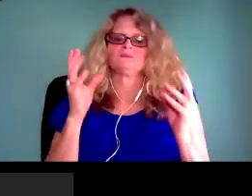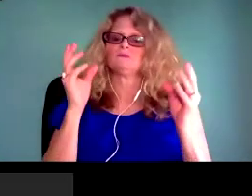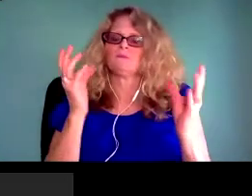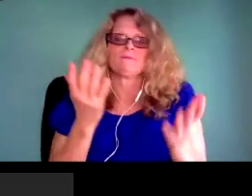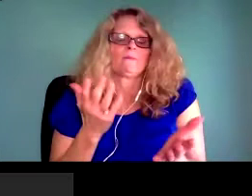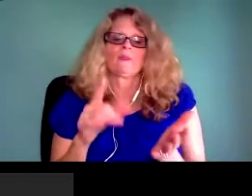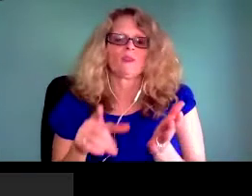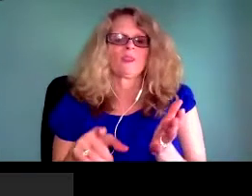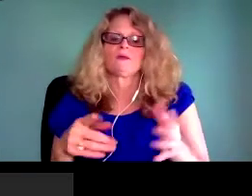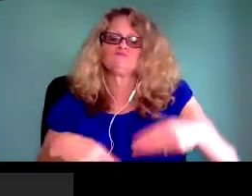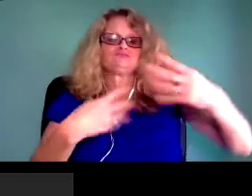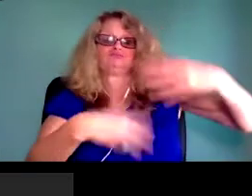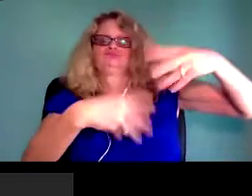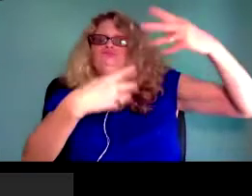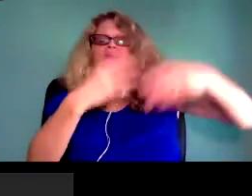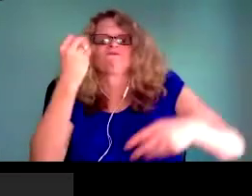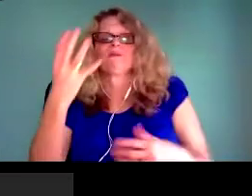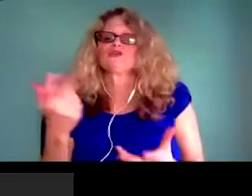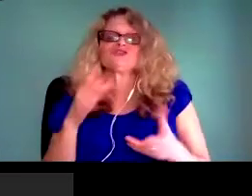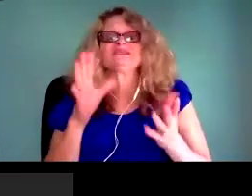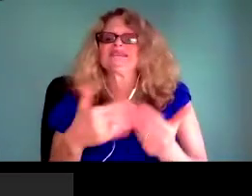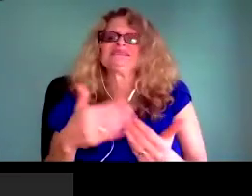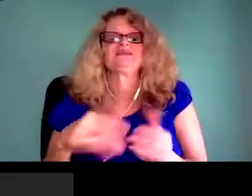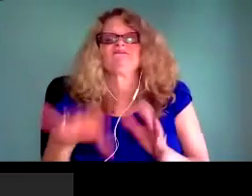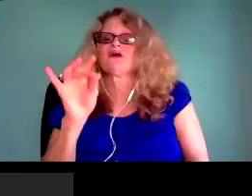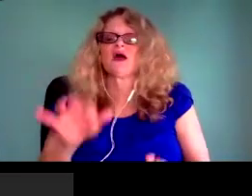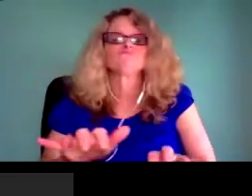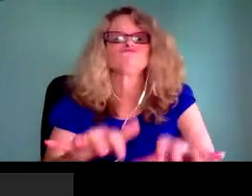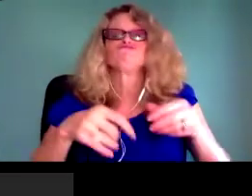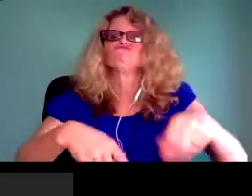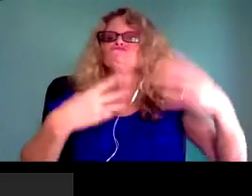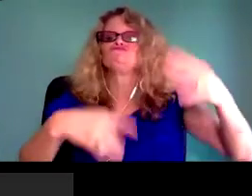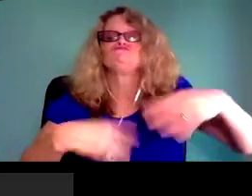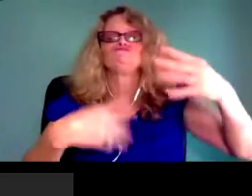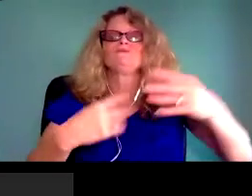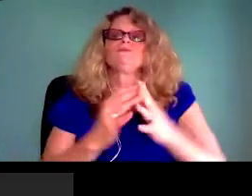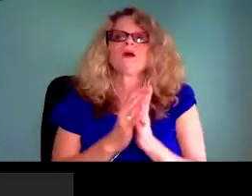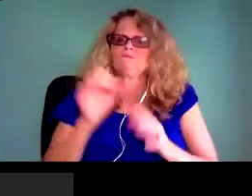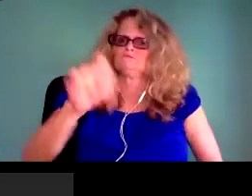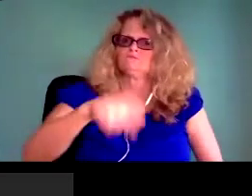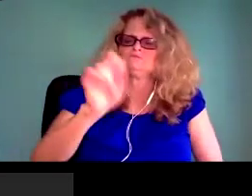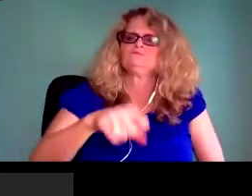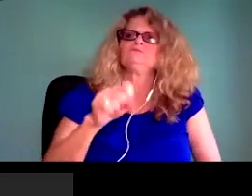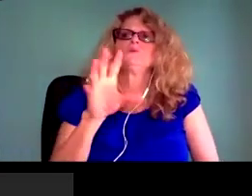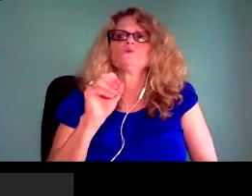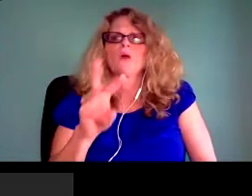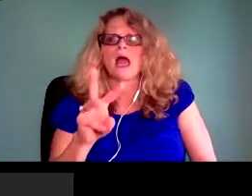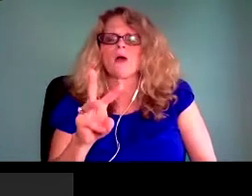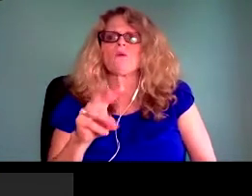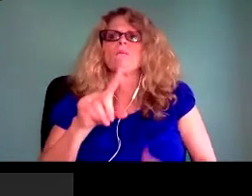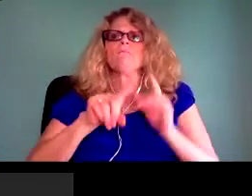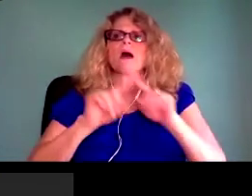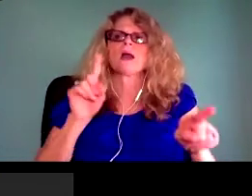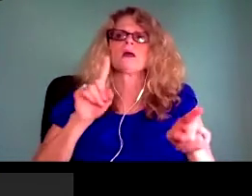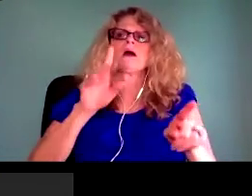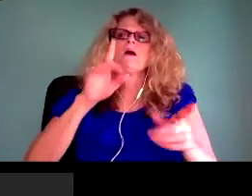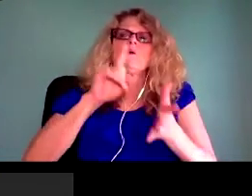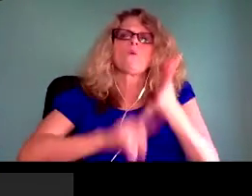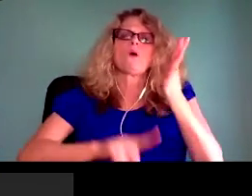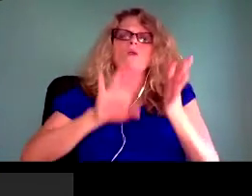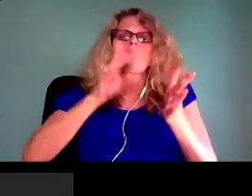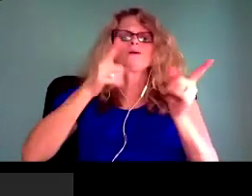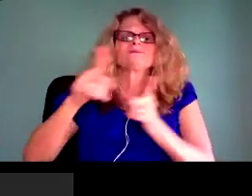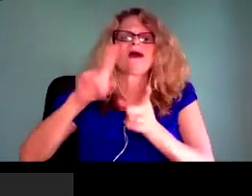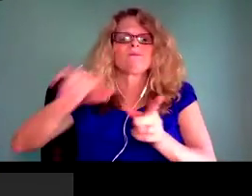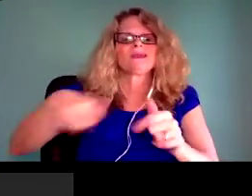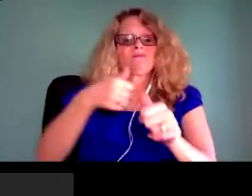So, this is one of the things that I think is so important and I've seen many academic libraries try to